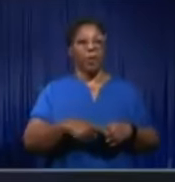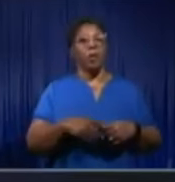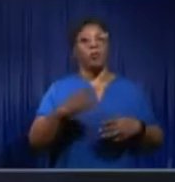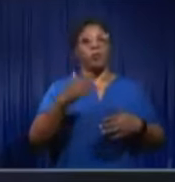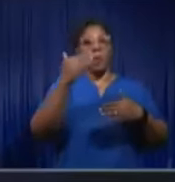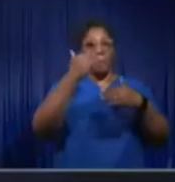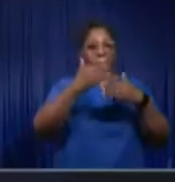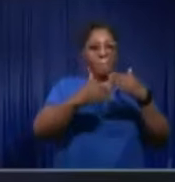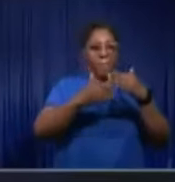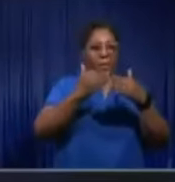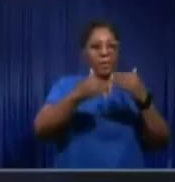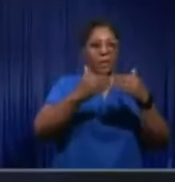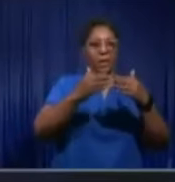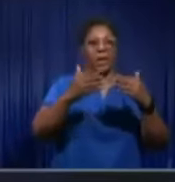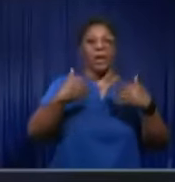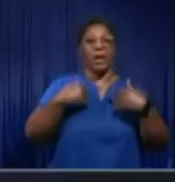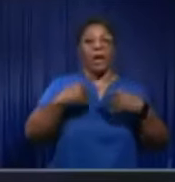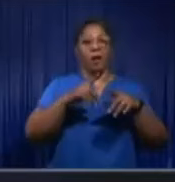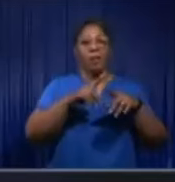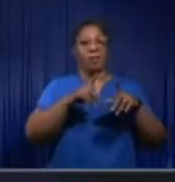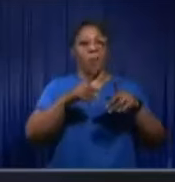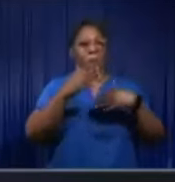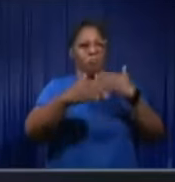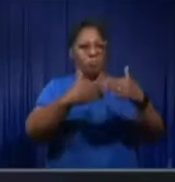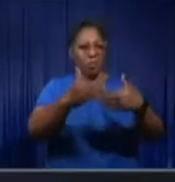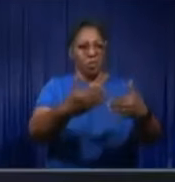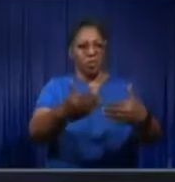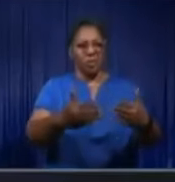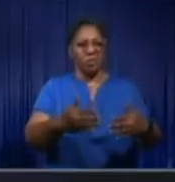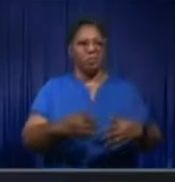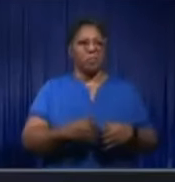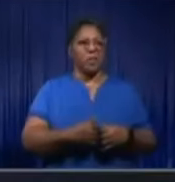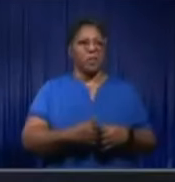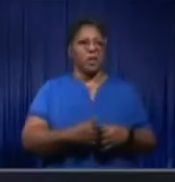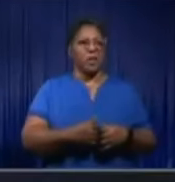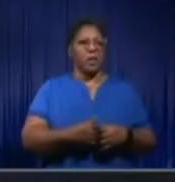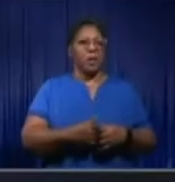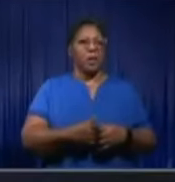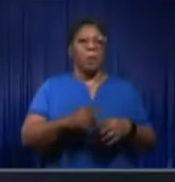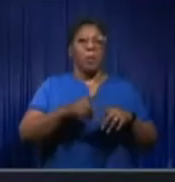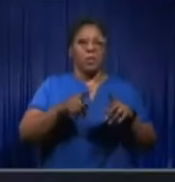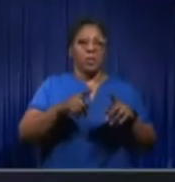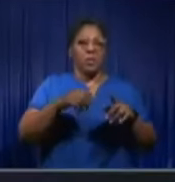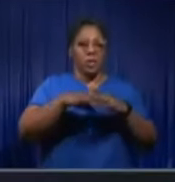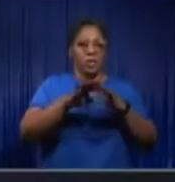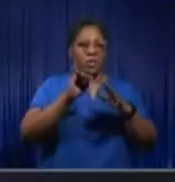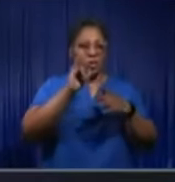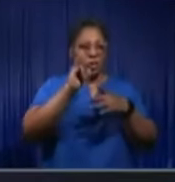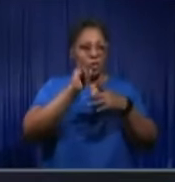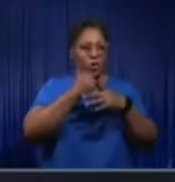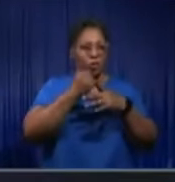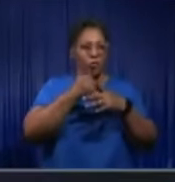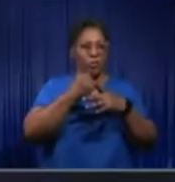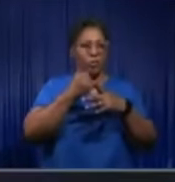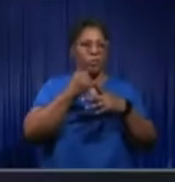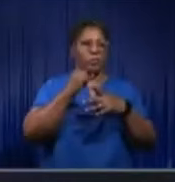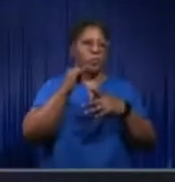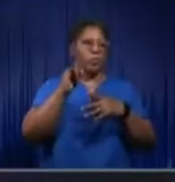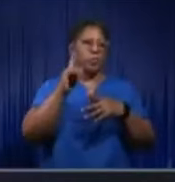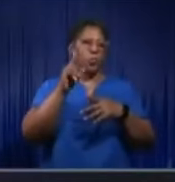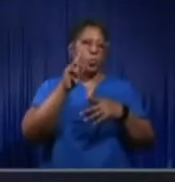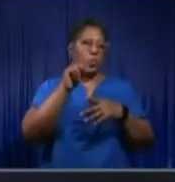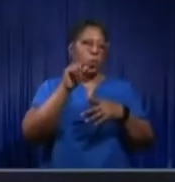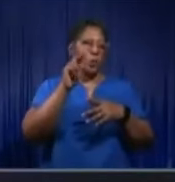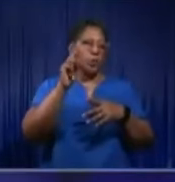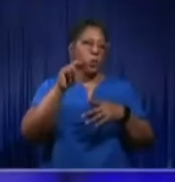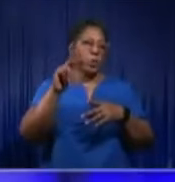decisions given recent controversial developments. But in January 2022, the PNP councils at the KCAMC resigned from